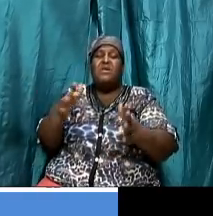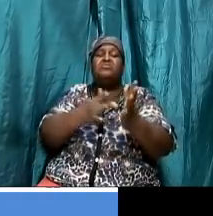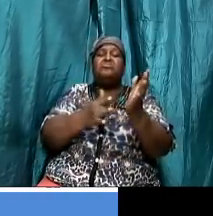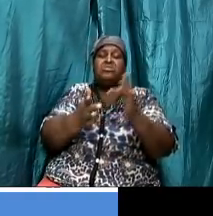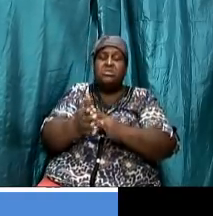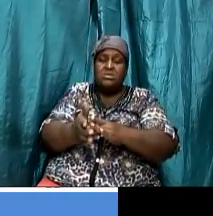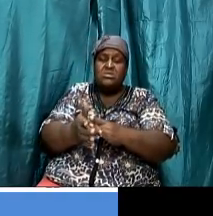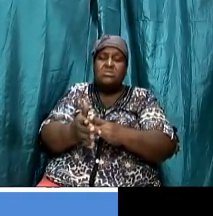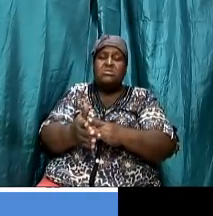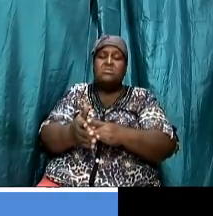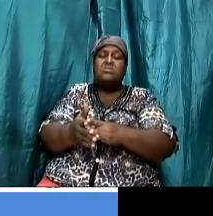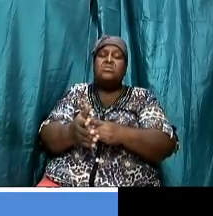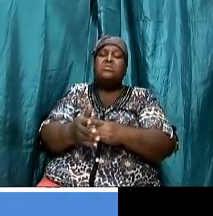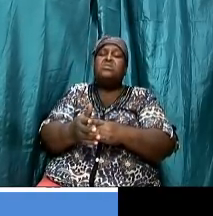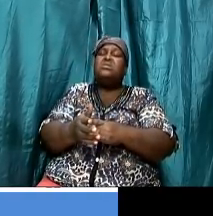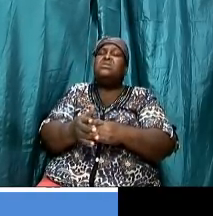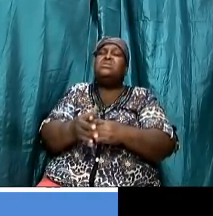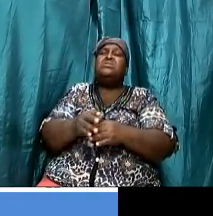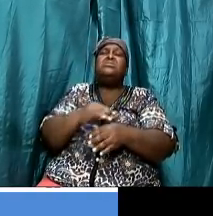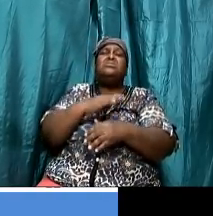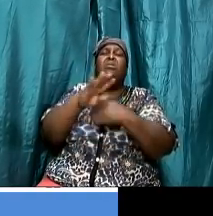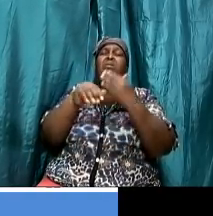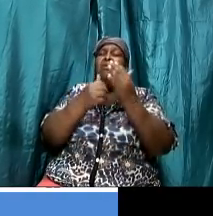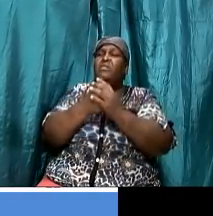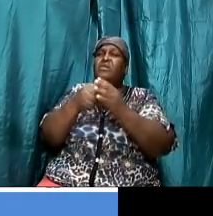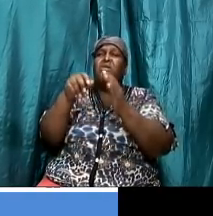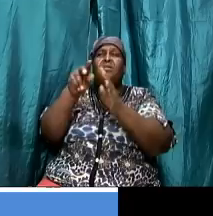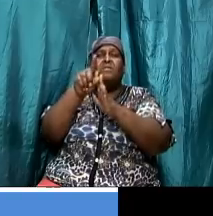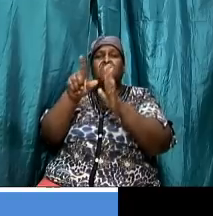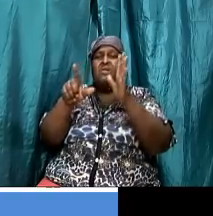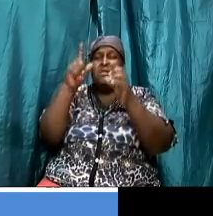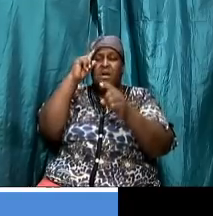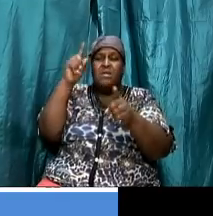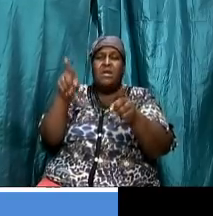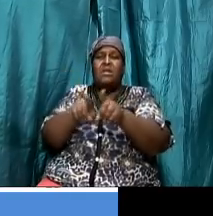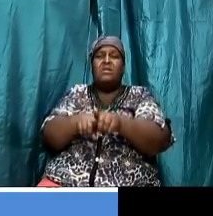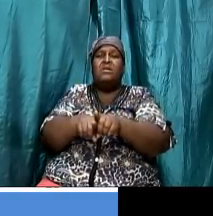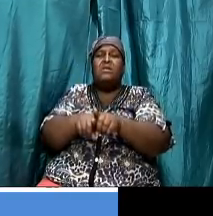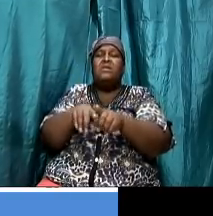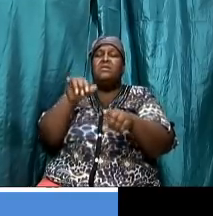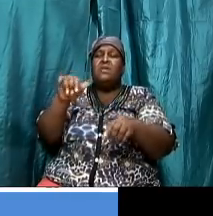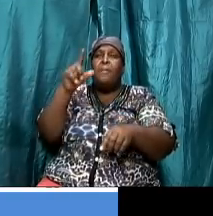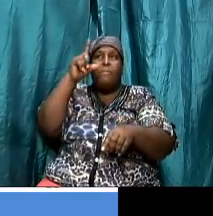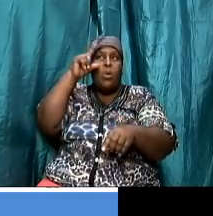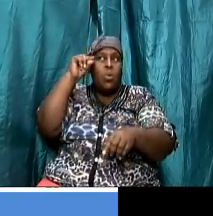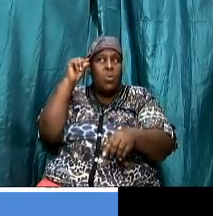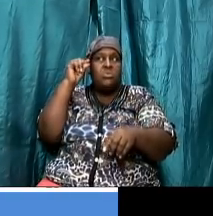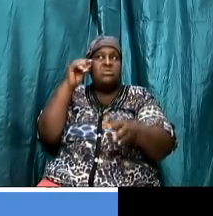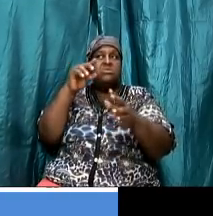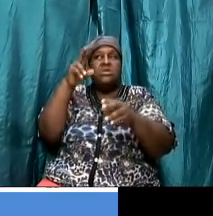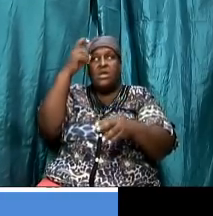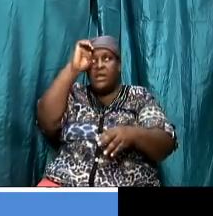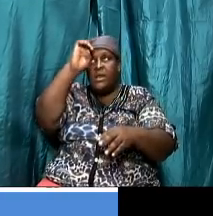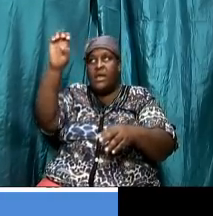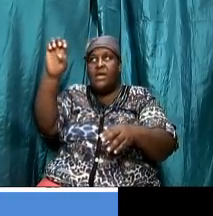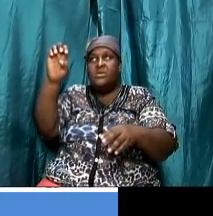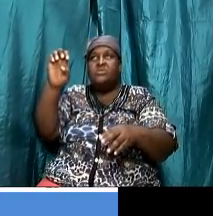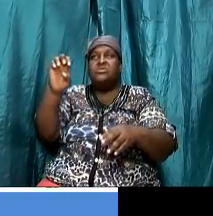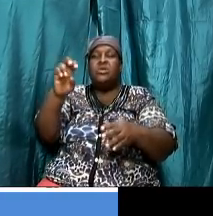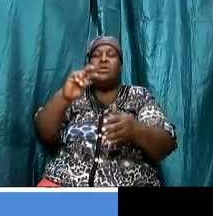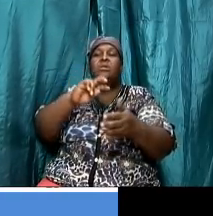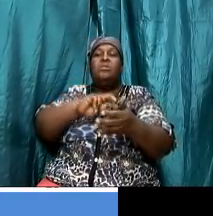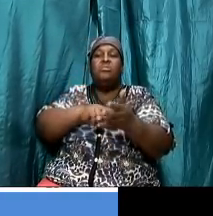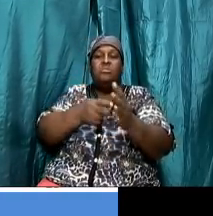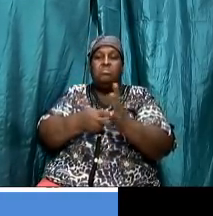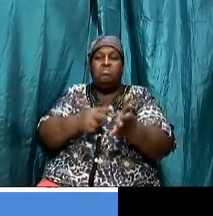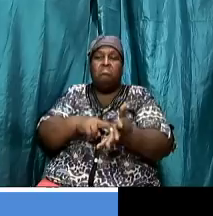now there's a scripture moving on so we're going to hear what jesus has to say and this is important